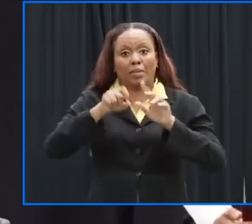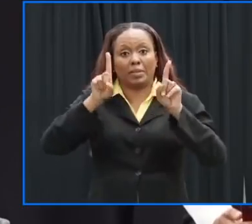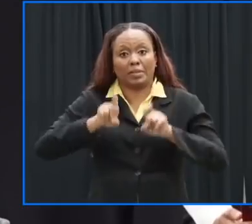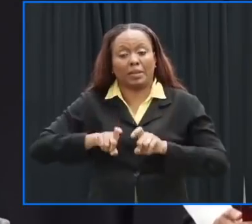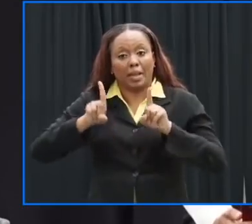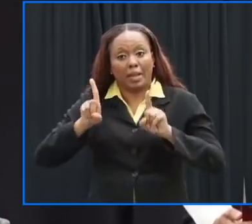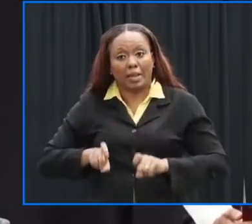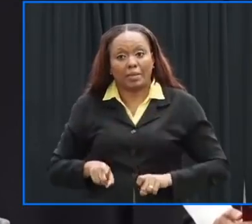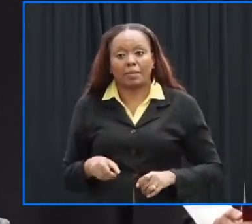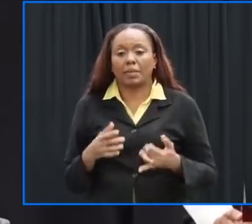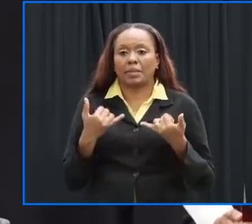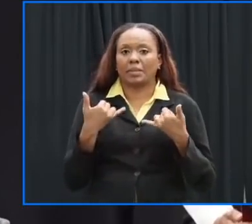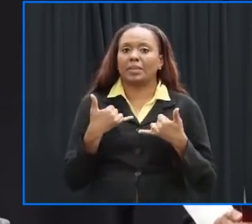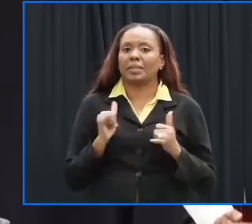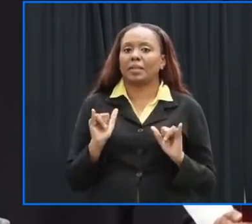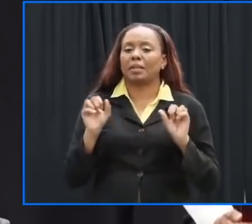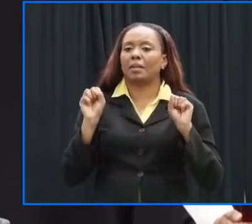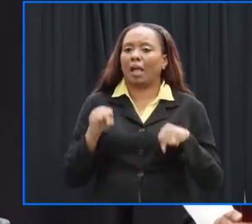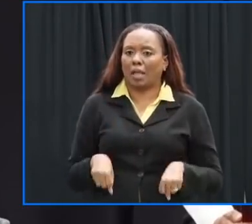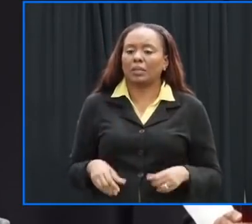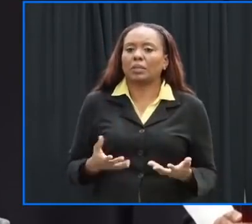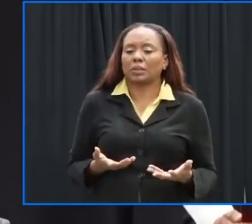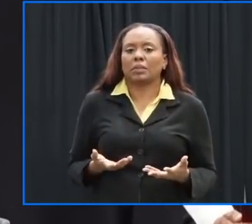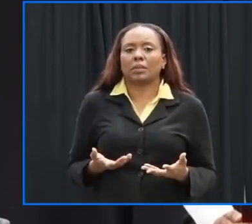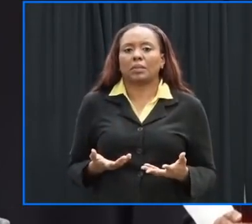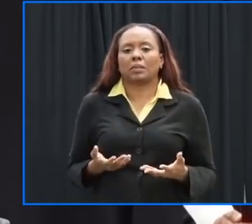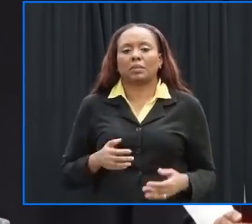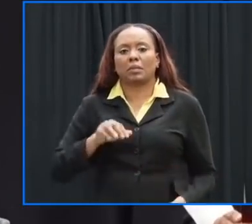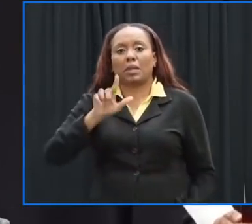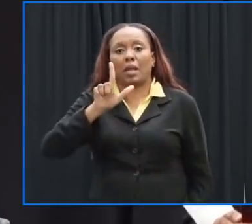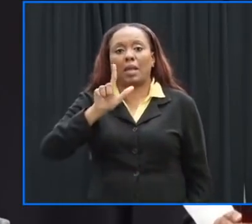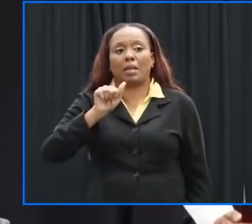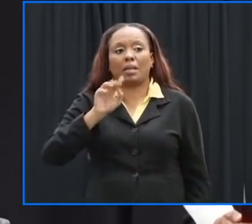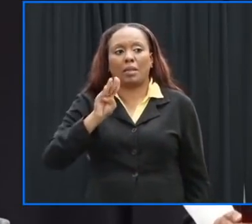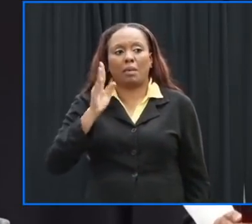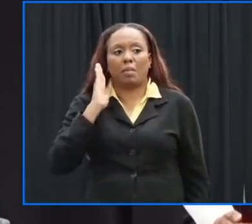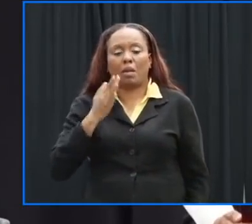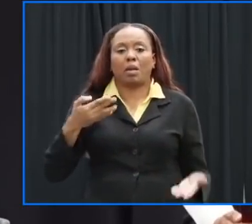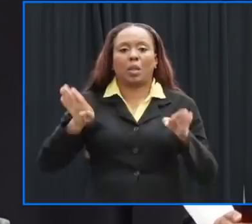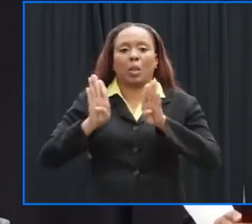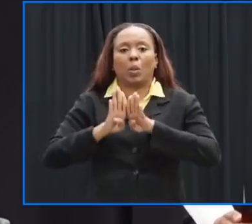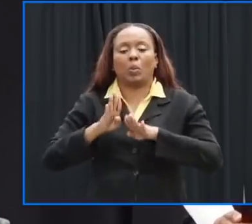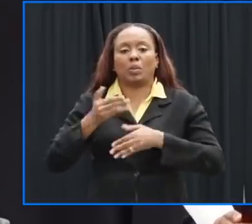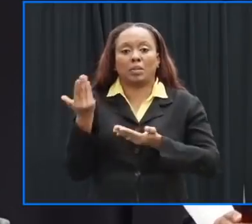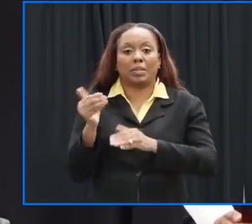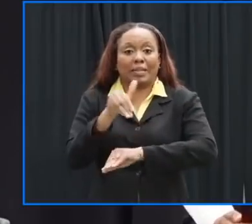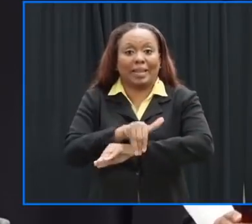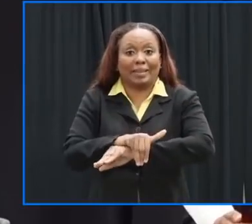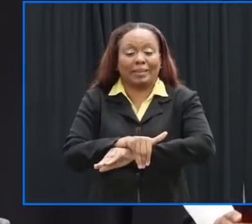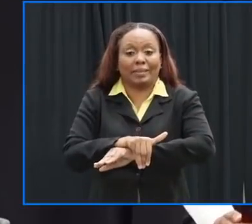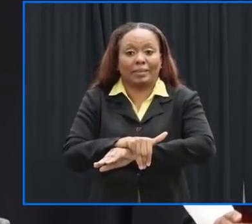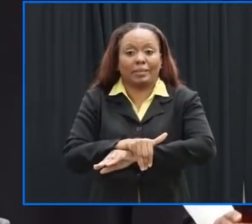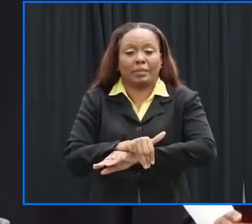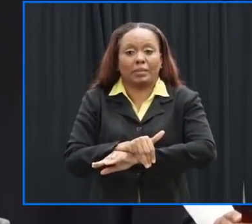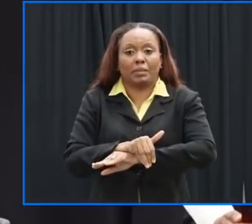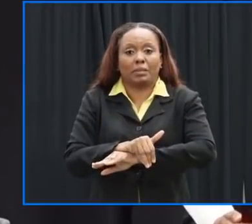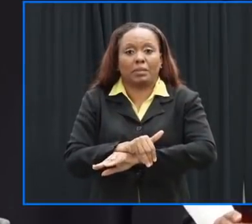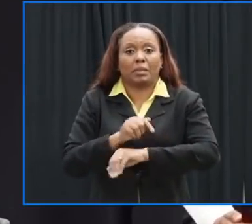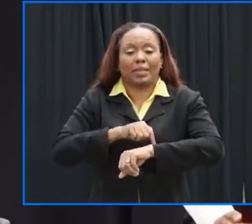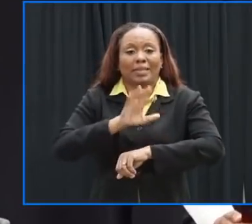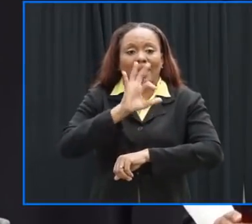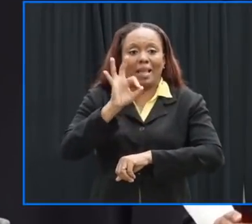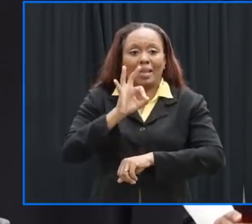um and restricted ways that will be there the lab will close tonight from 9 pm until early tomorrow